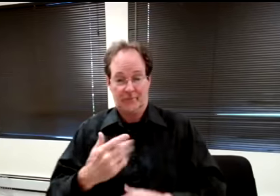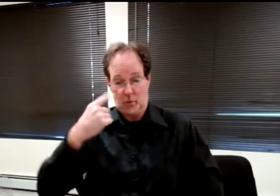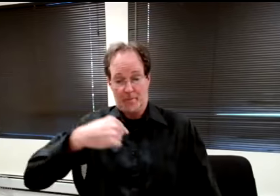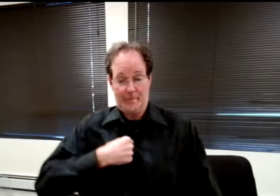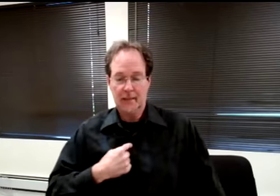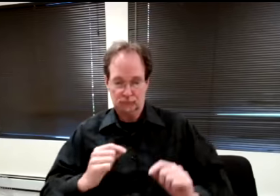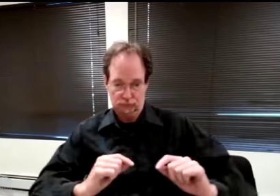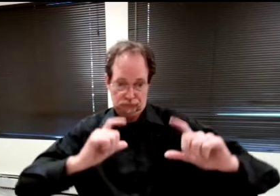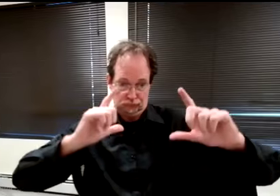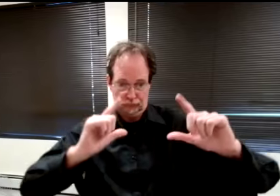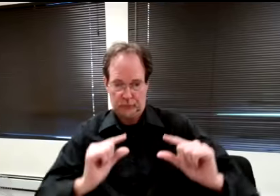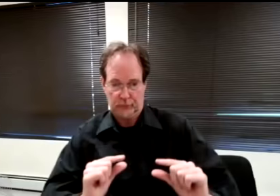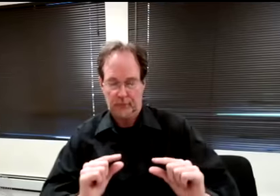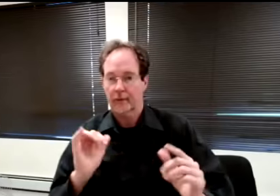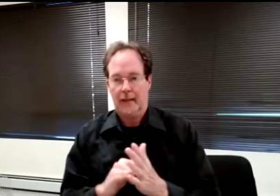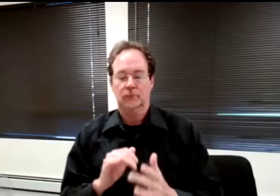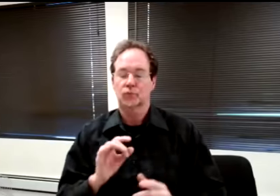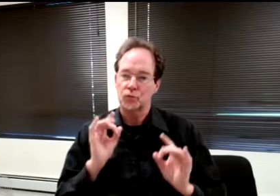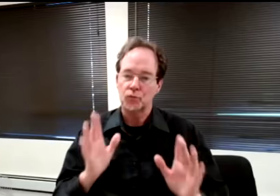Which is incredibly helpful.